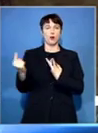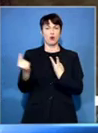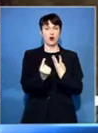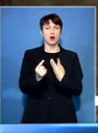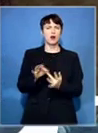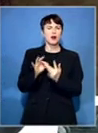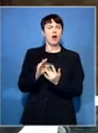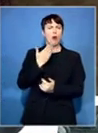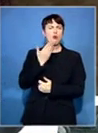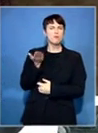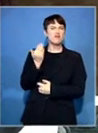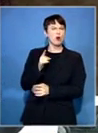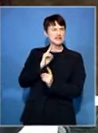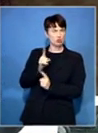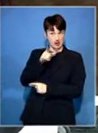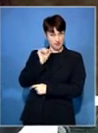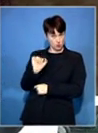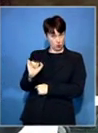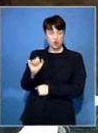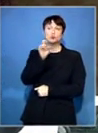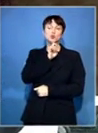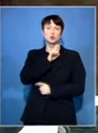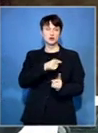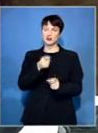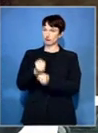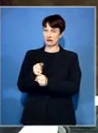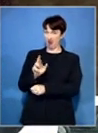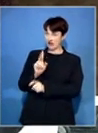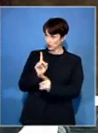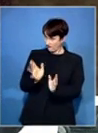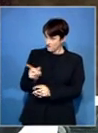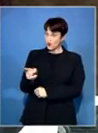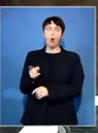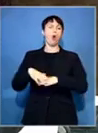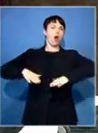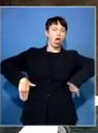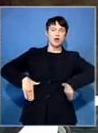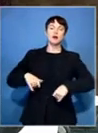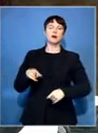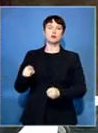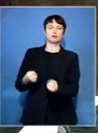alleged grade-R ghost teachers, to strengthen their case. Mzuki Sizani, SABC News, Port Elizabeth.